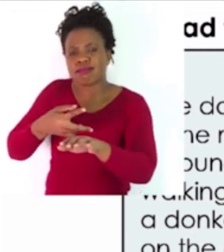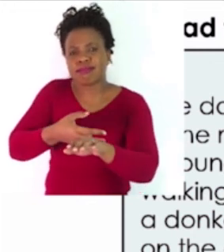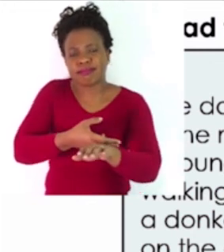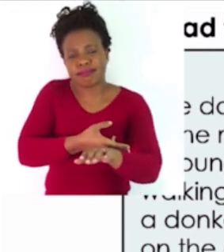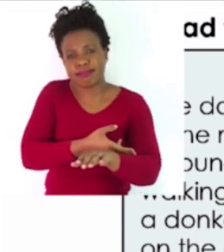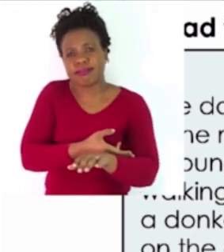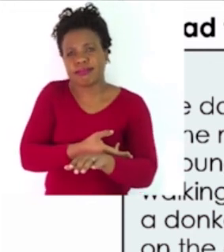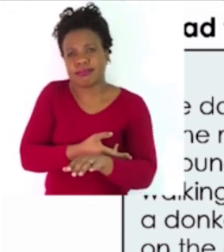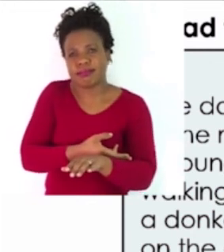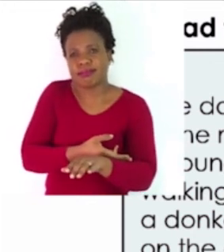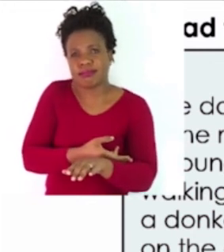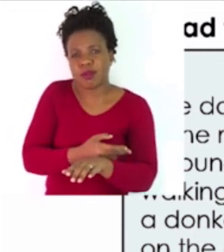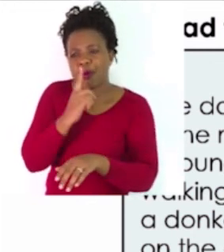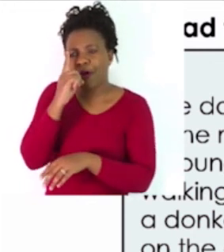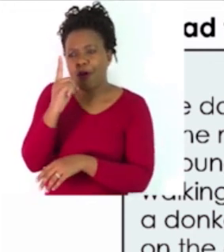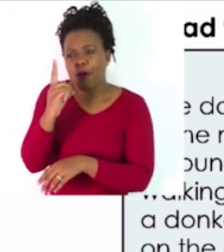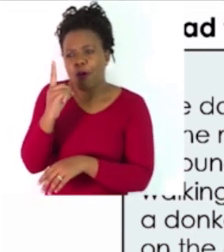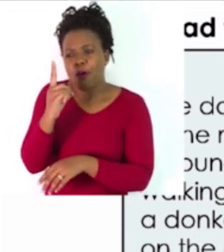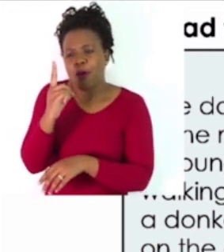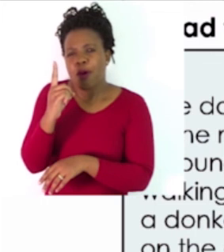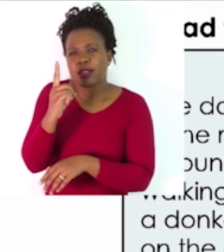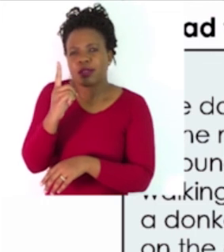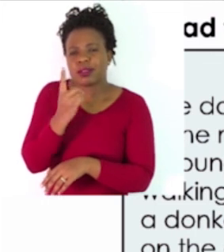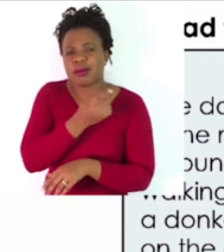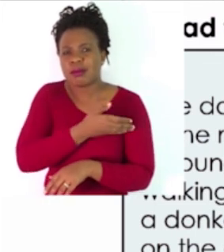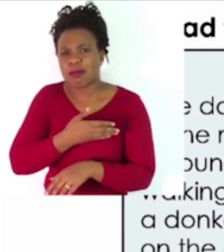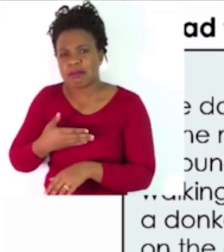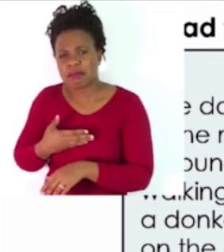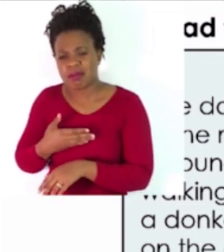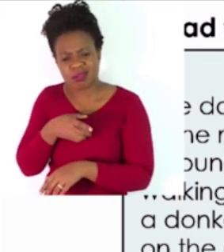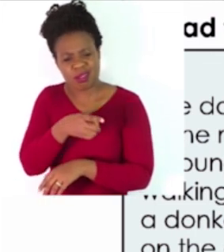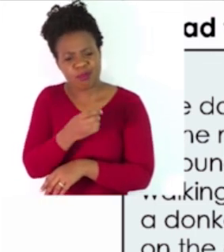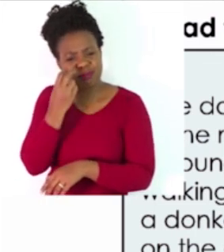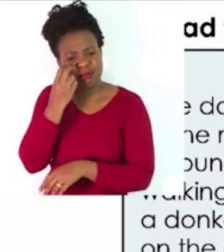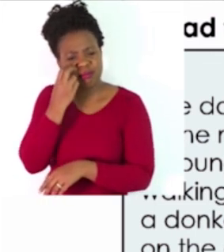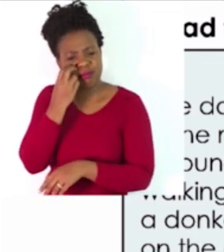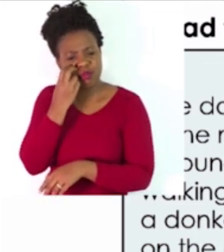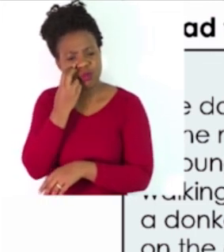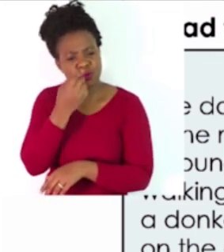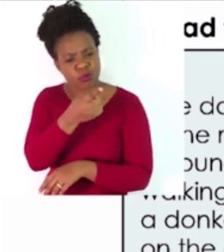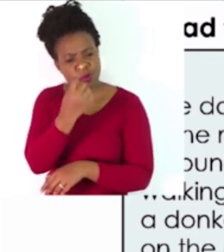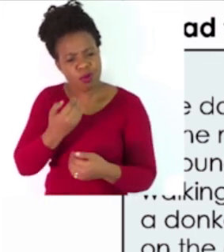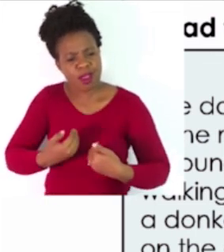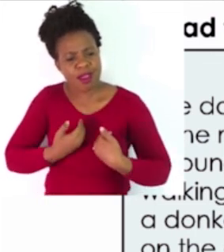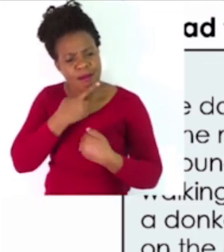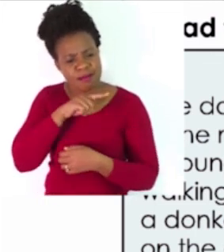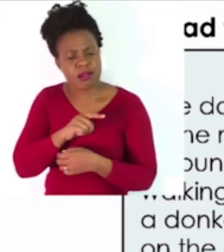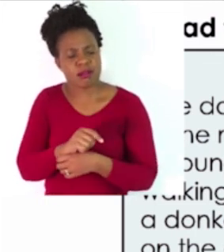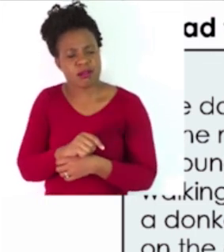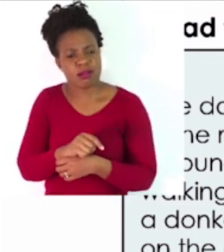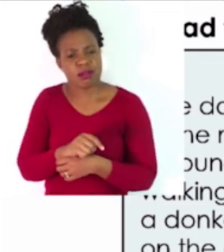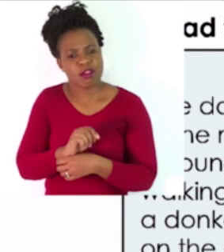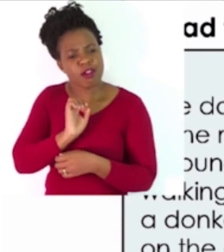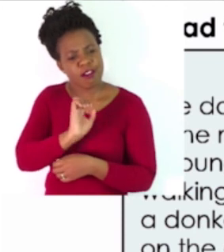flock of sheep. One of the women said, you should be ashamed of yourself, young man. Your father,